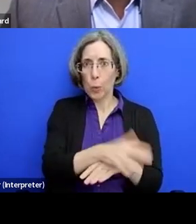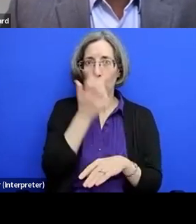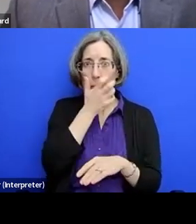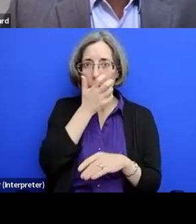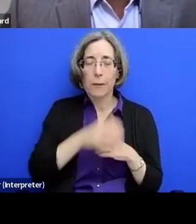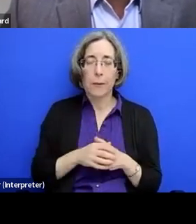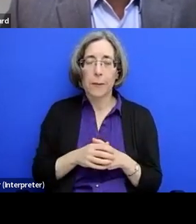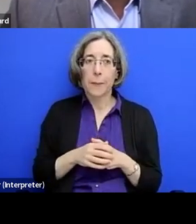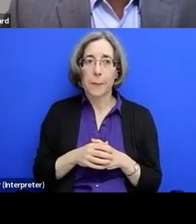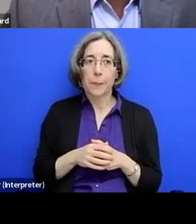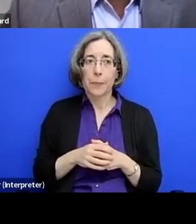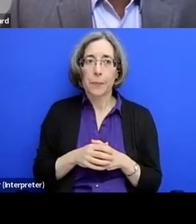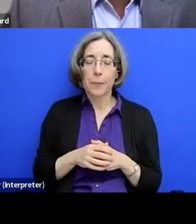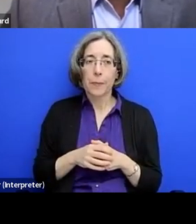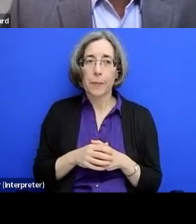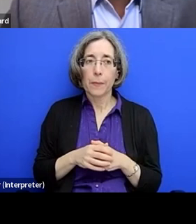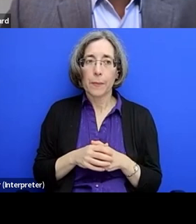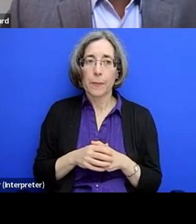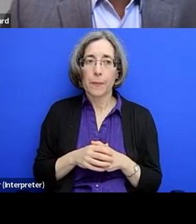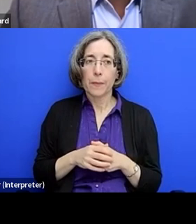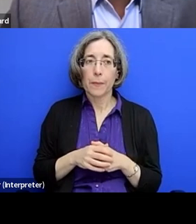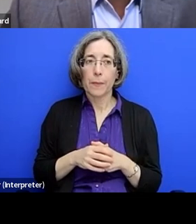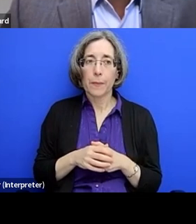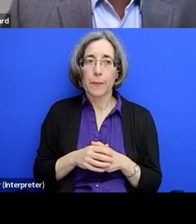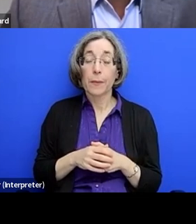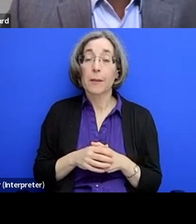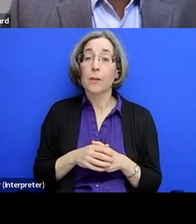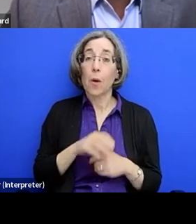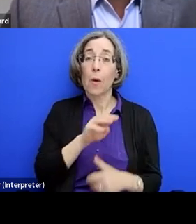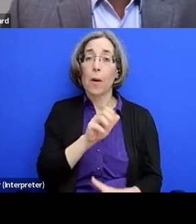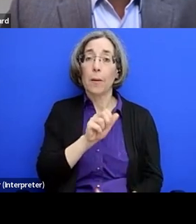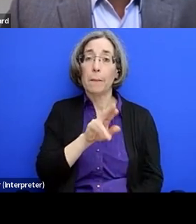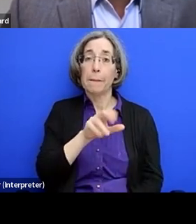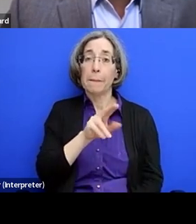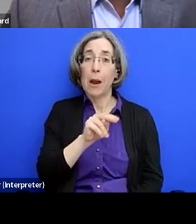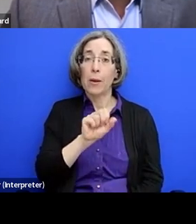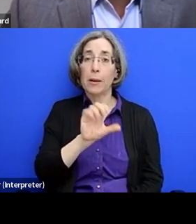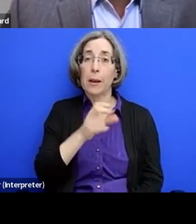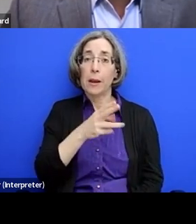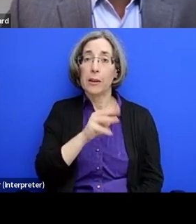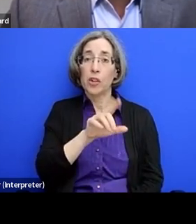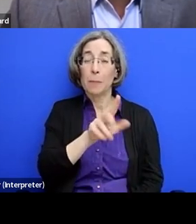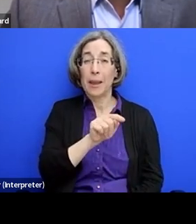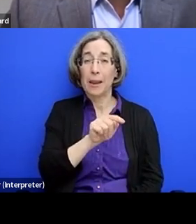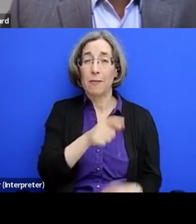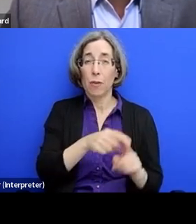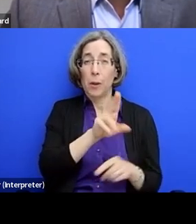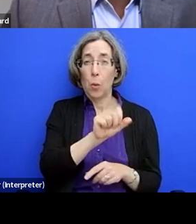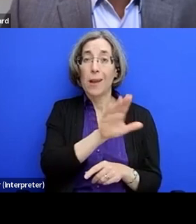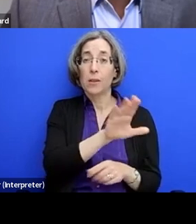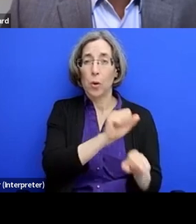one of the things that have really inspired me is Marian Schmidt's work in the US where she looked at how, um, these kind of,